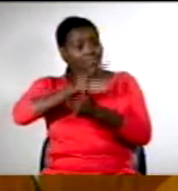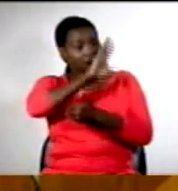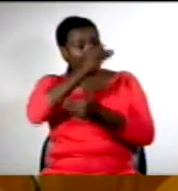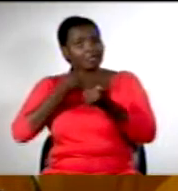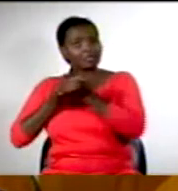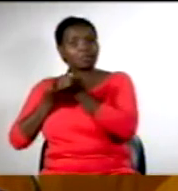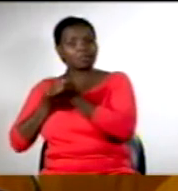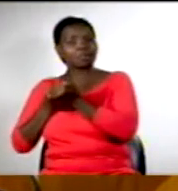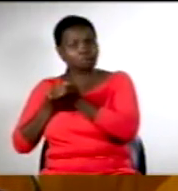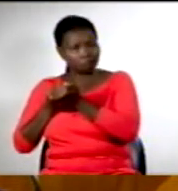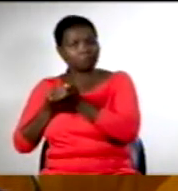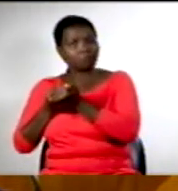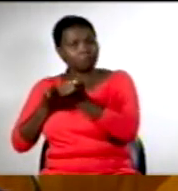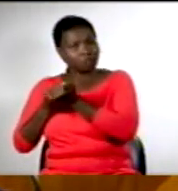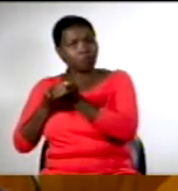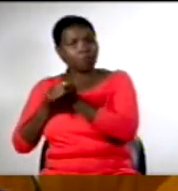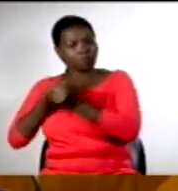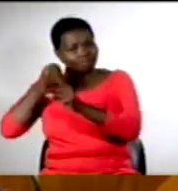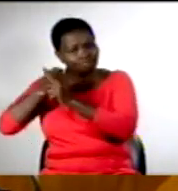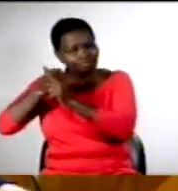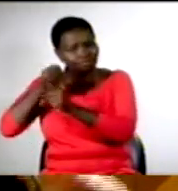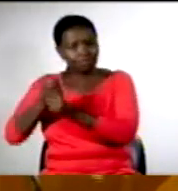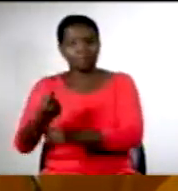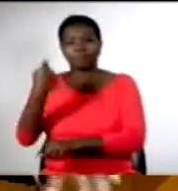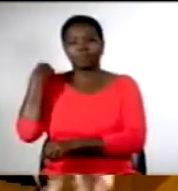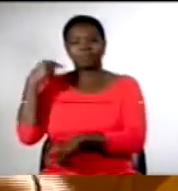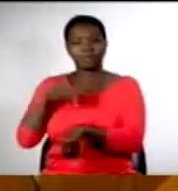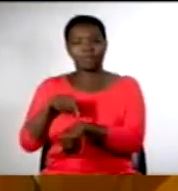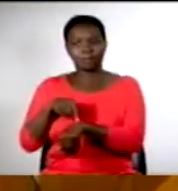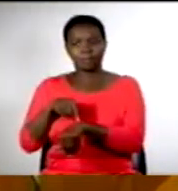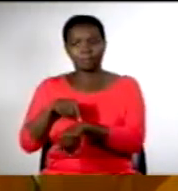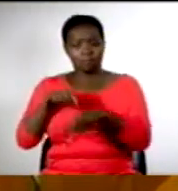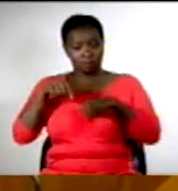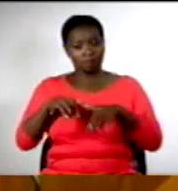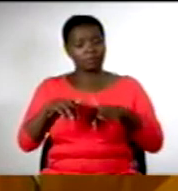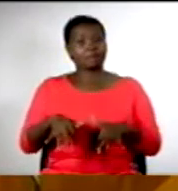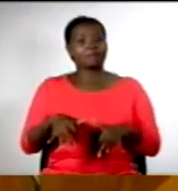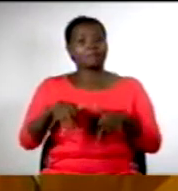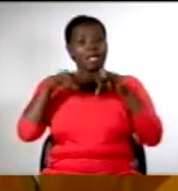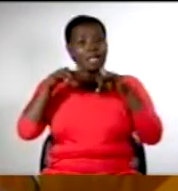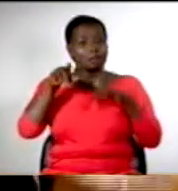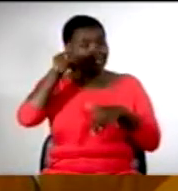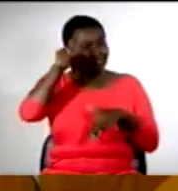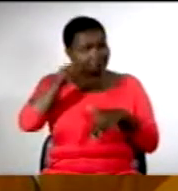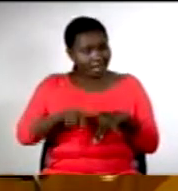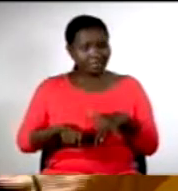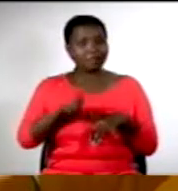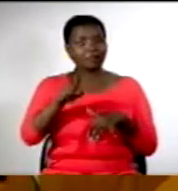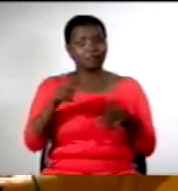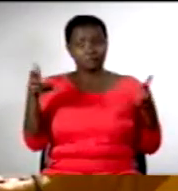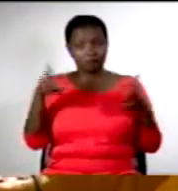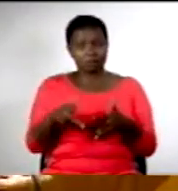everybody else demonstrated care for us. So the floor of this house, I believe, needs to be used more